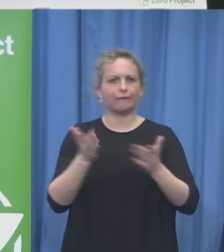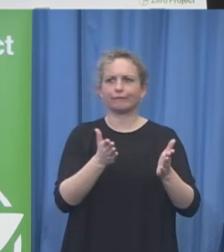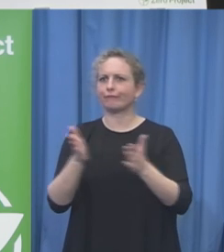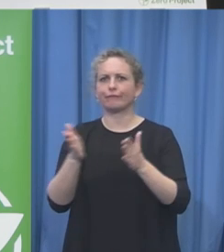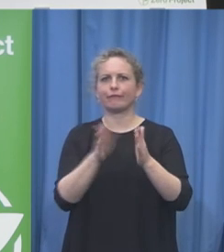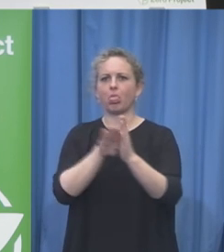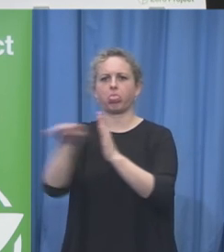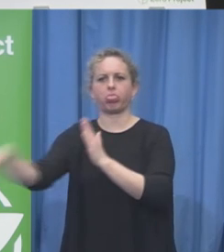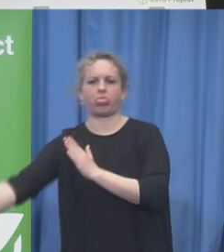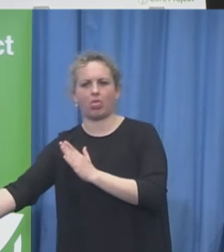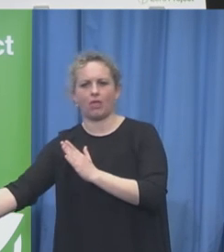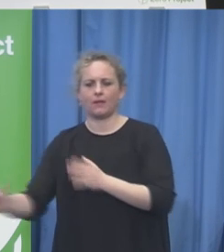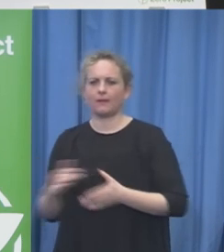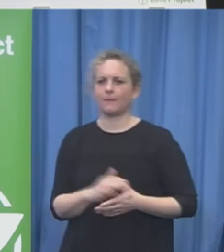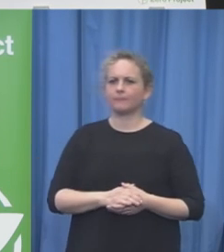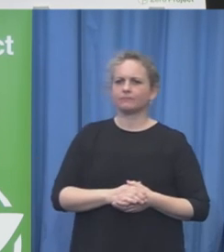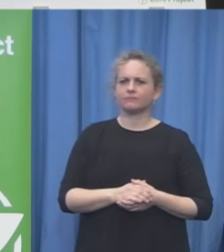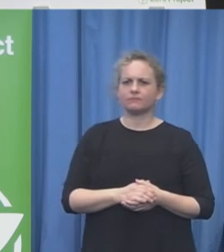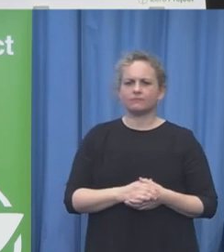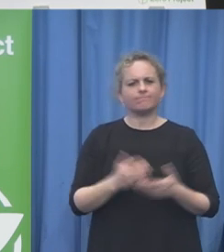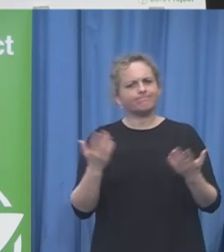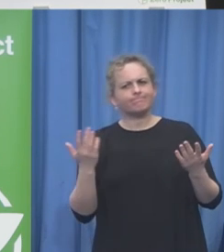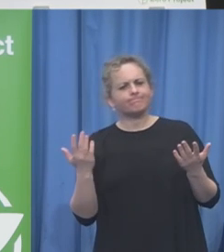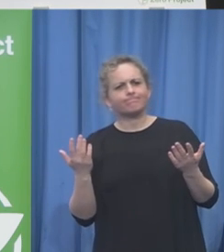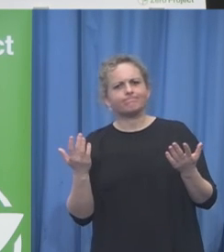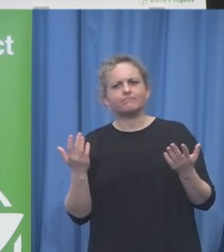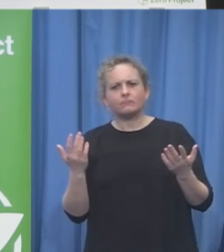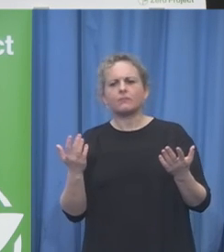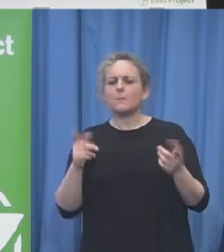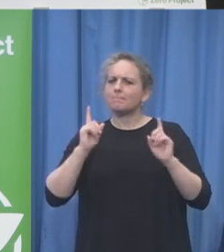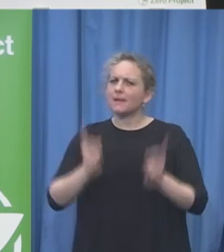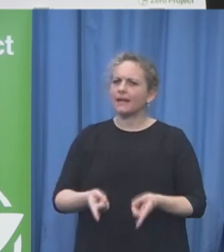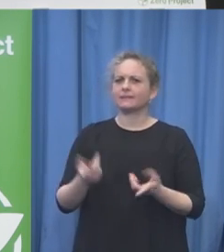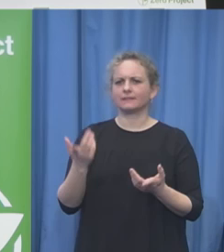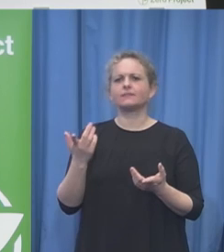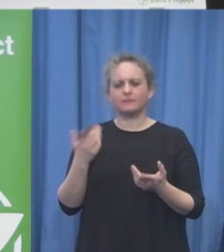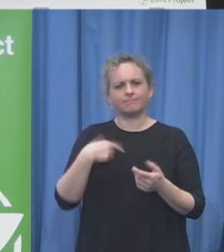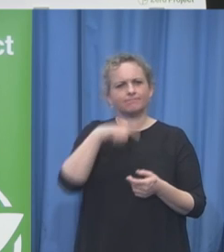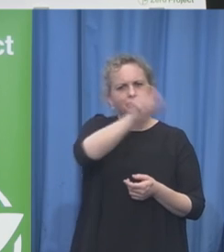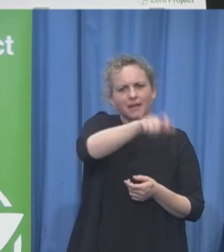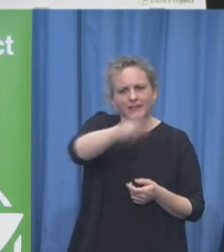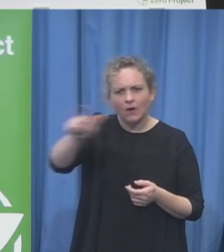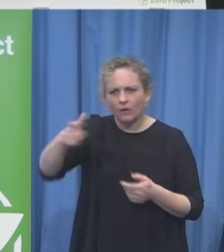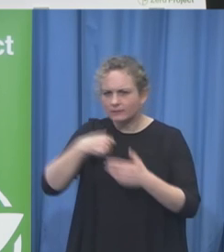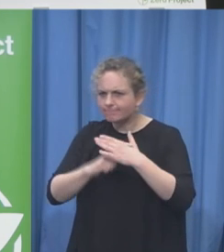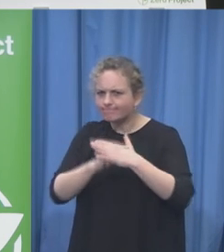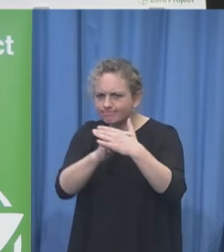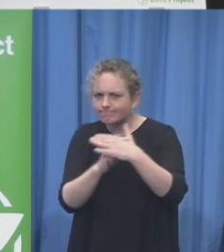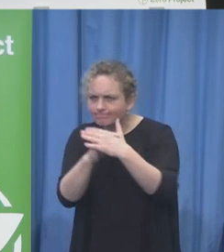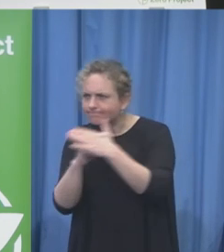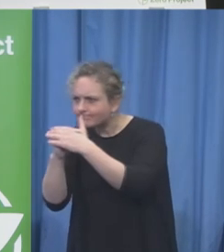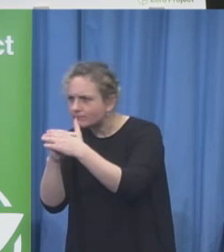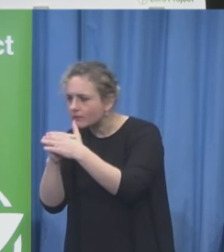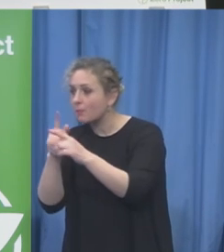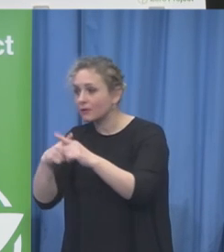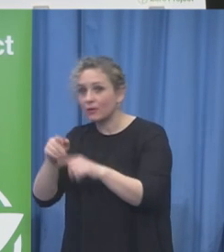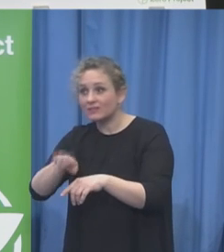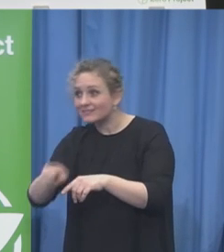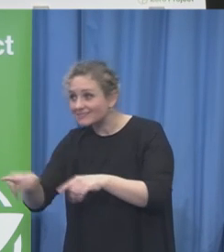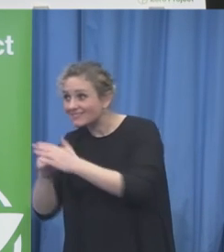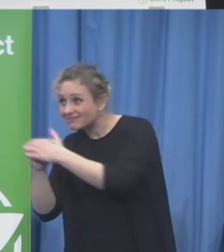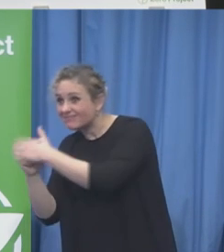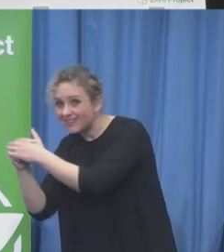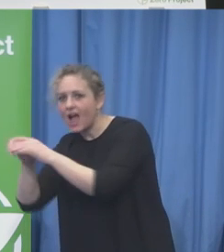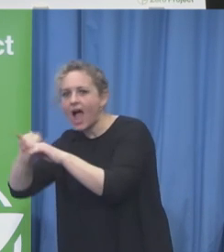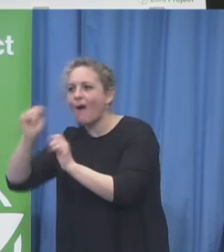innovators who have found solutions to include persons with disabilities so that they can have